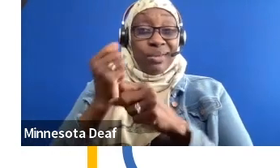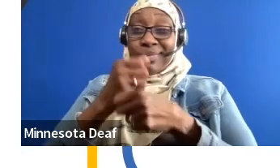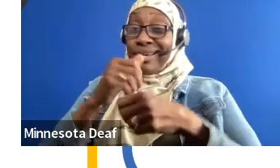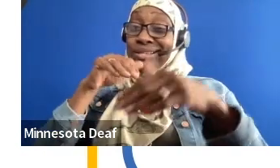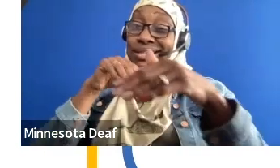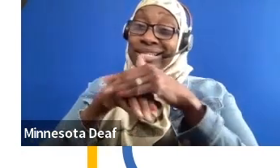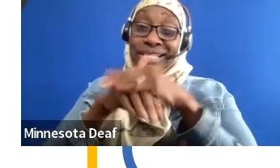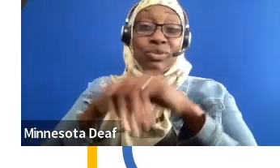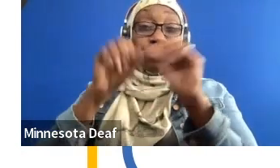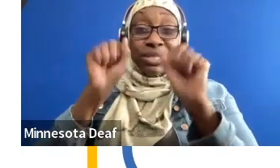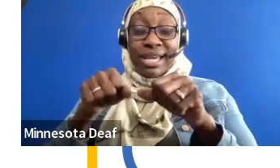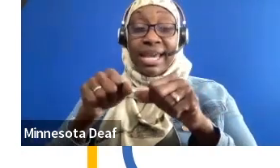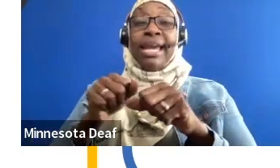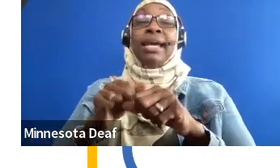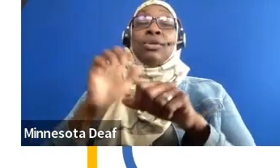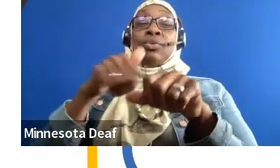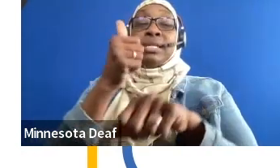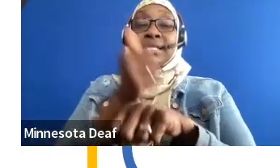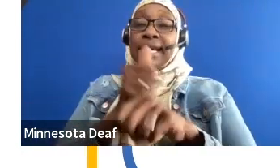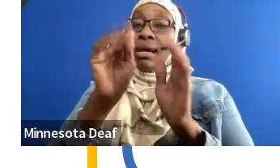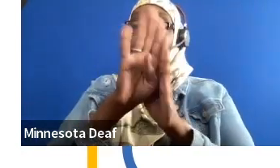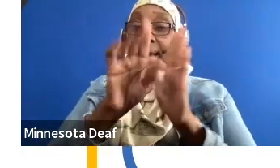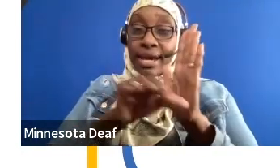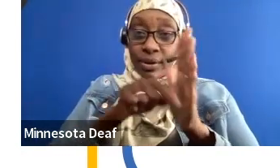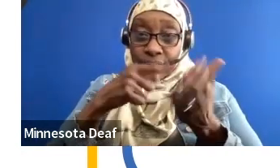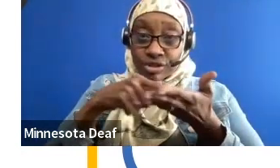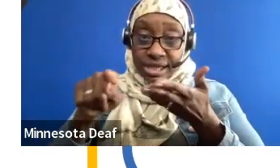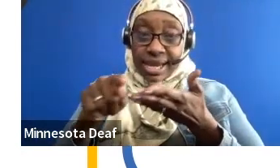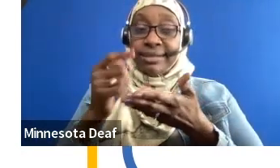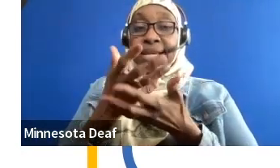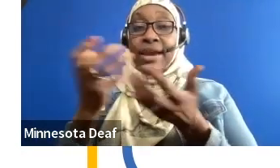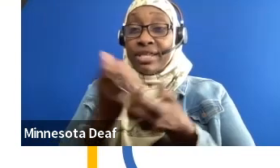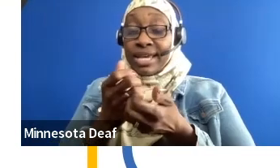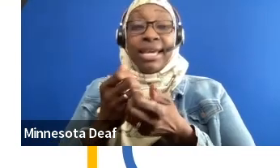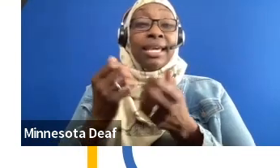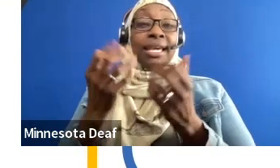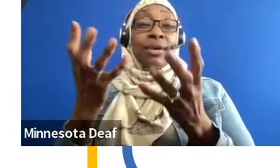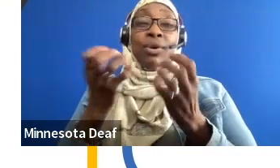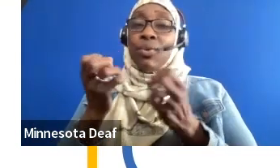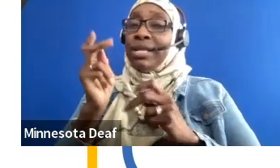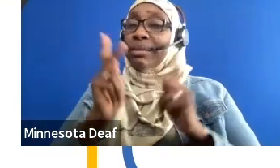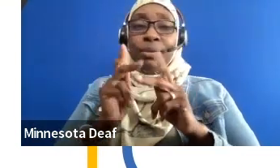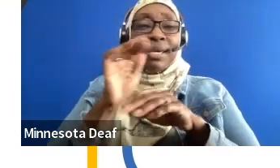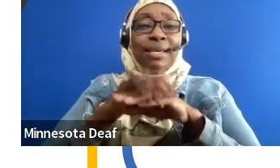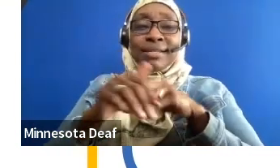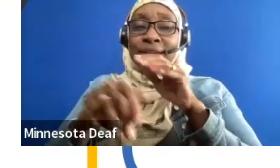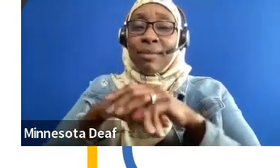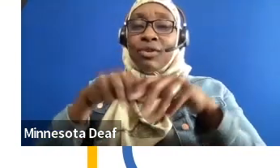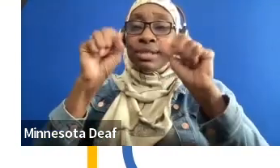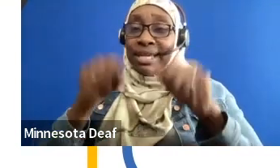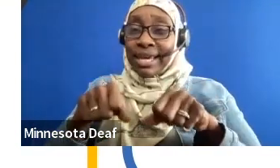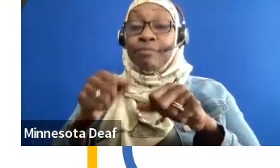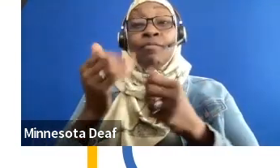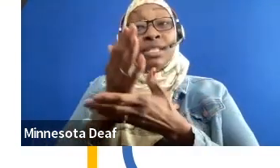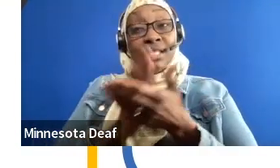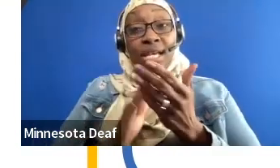checking for our mentors and mentees, but we make sure that it's as comfortable as it can be, right? Some of our mentees do need support